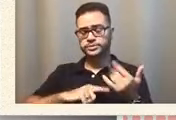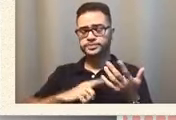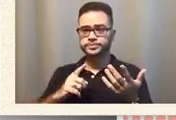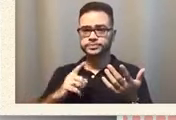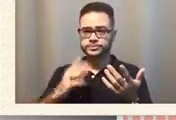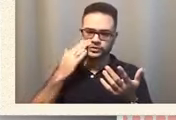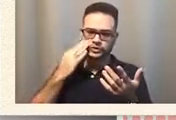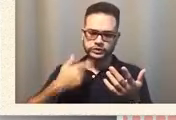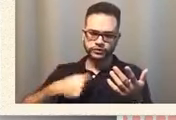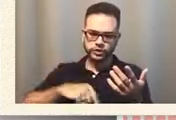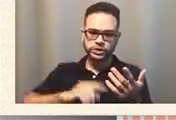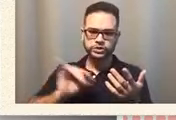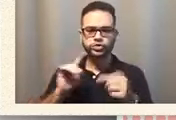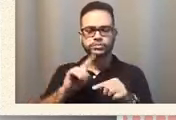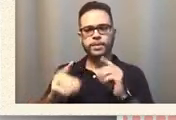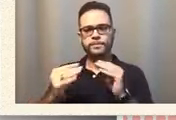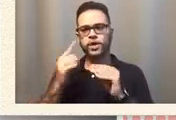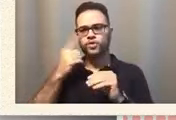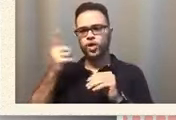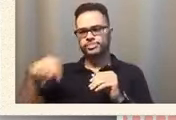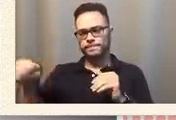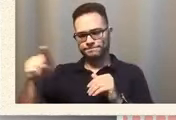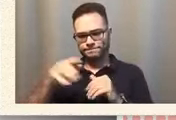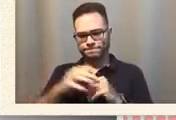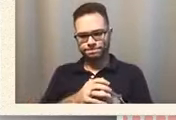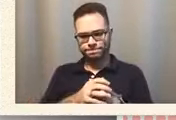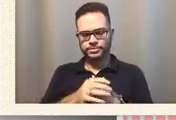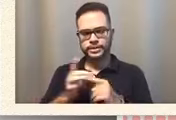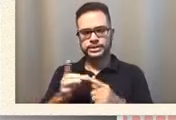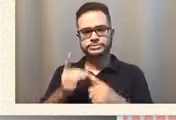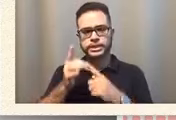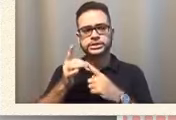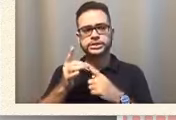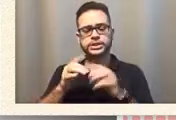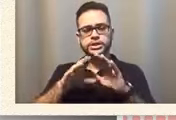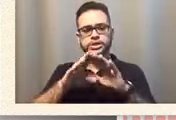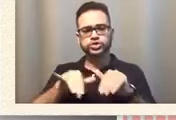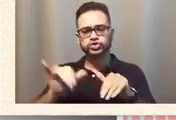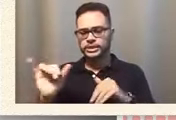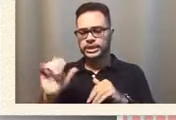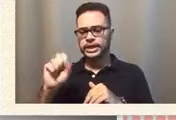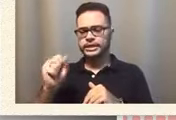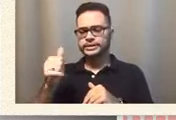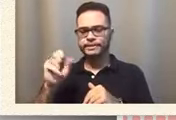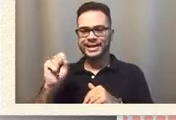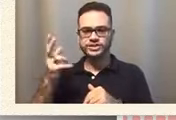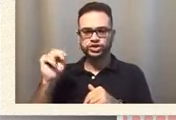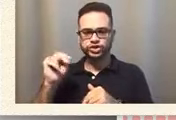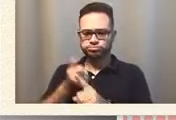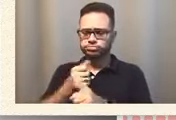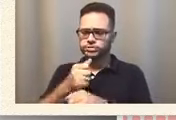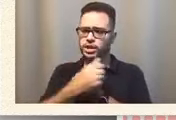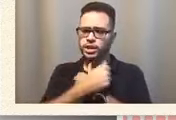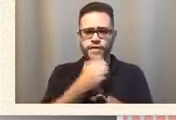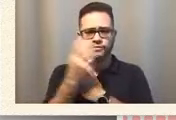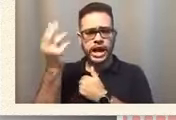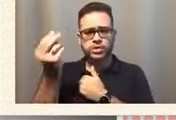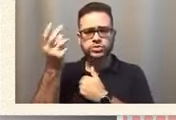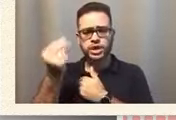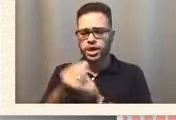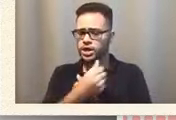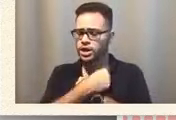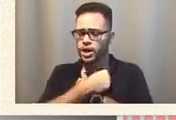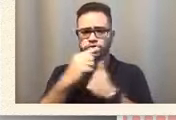more so for them you know especially a child such as sebastian that loves the outdoors loves to be outside loves to be here there